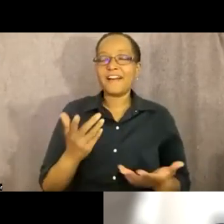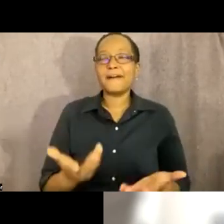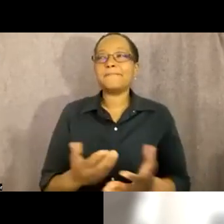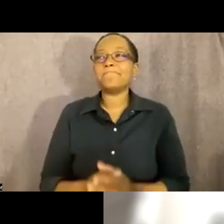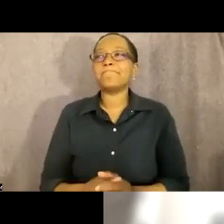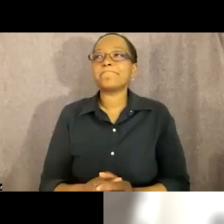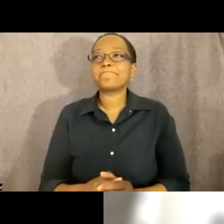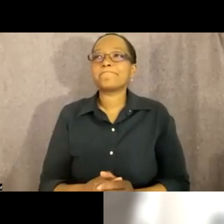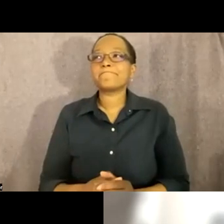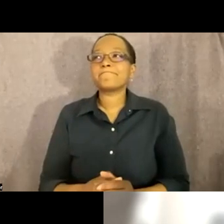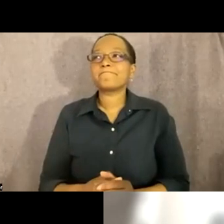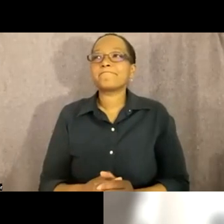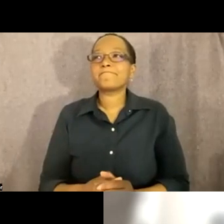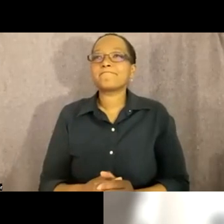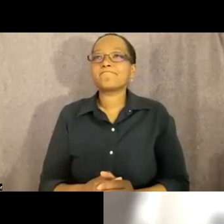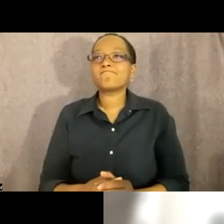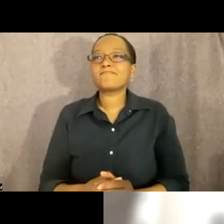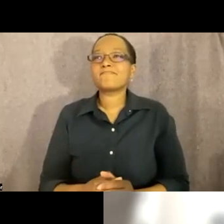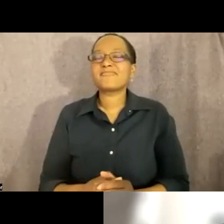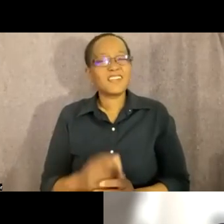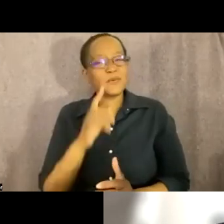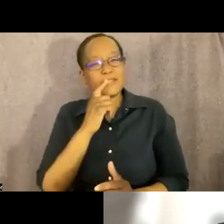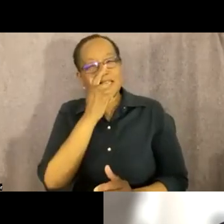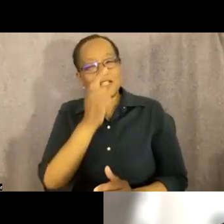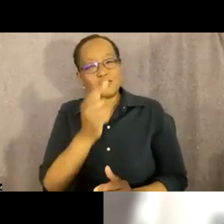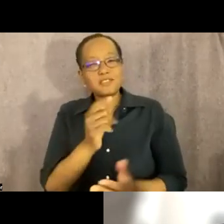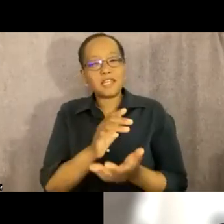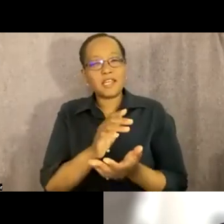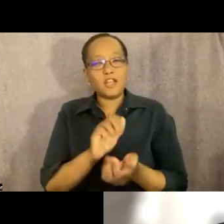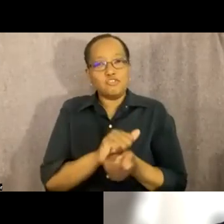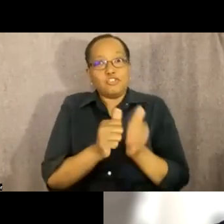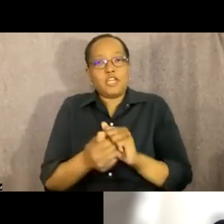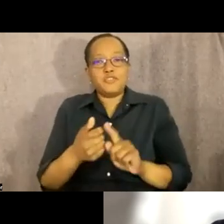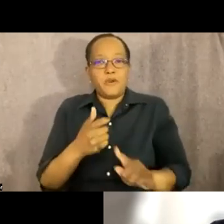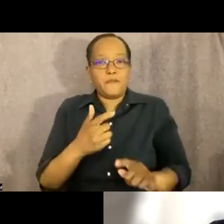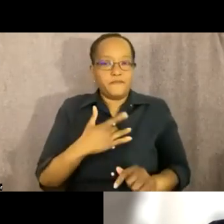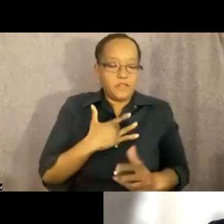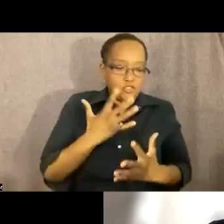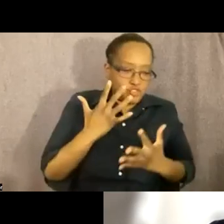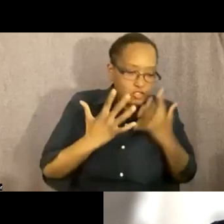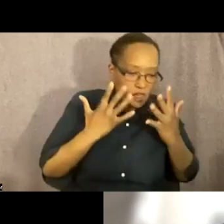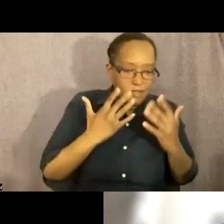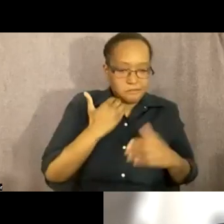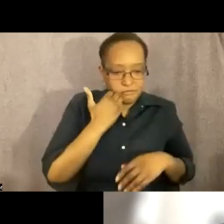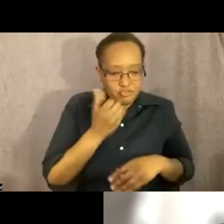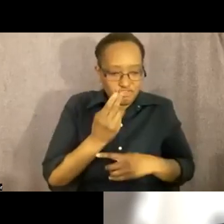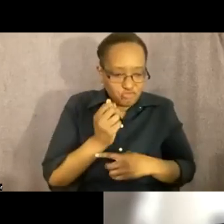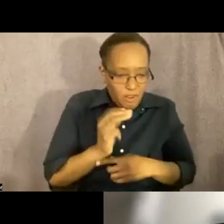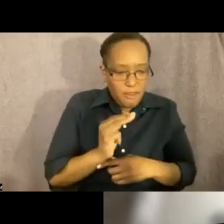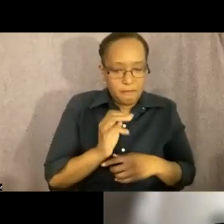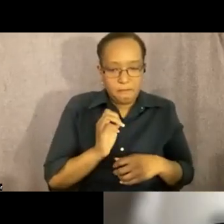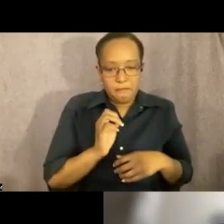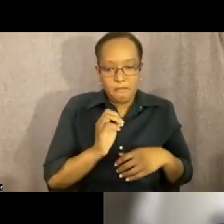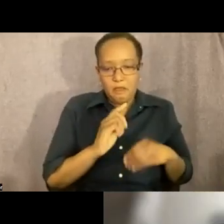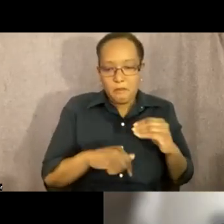being ashamed of yourself uh you know for folks they you know sharing that i i don't want to be don't